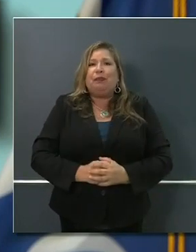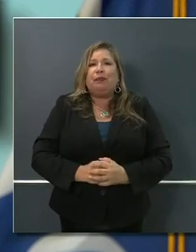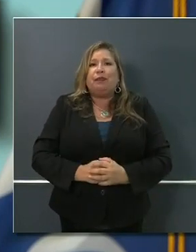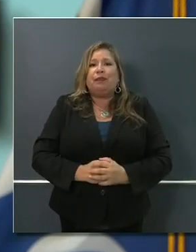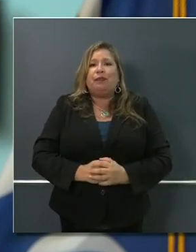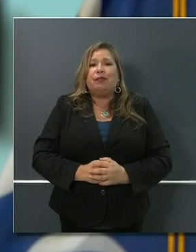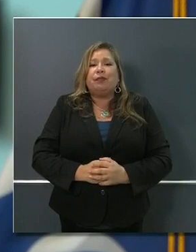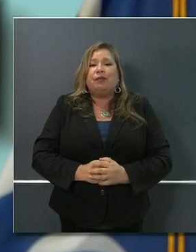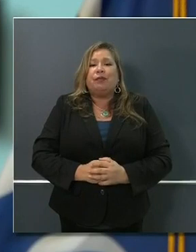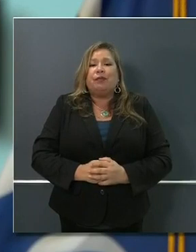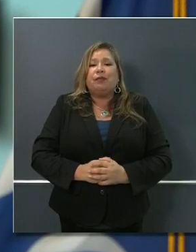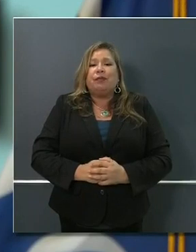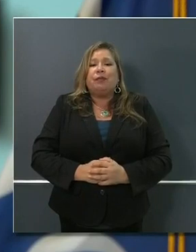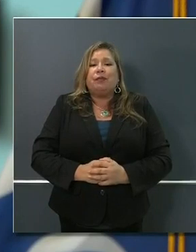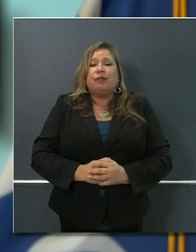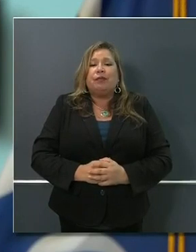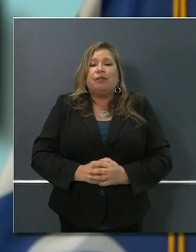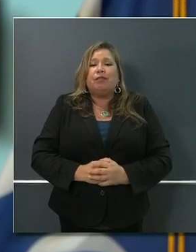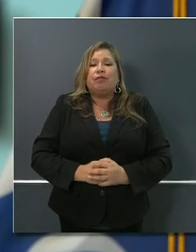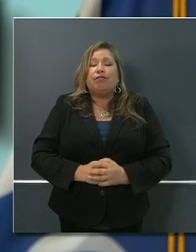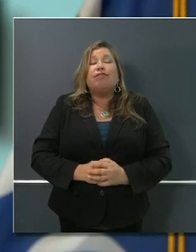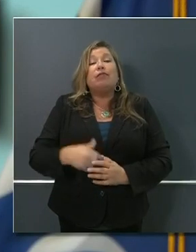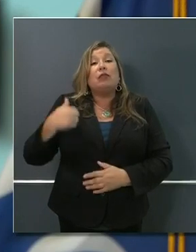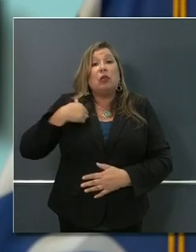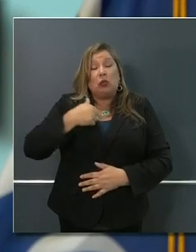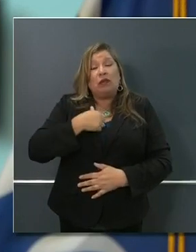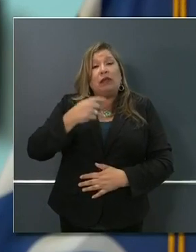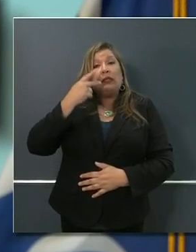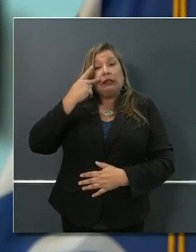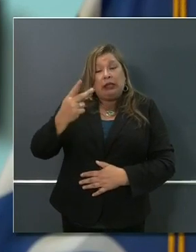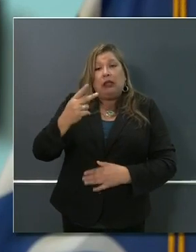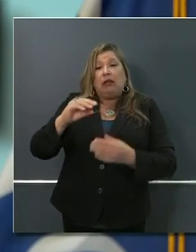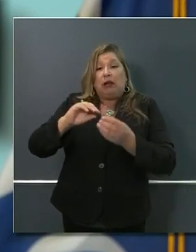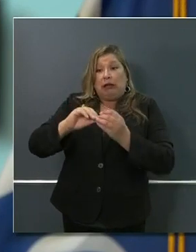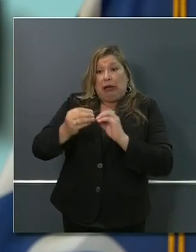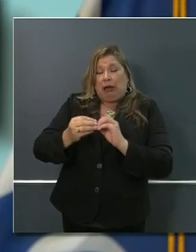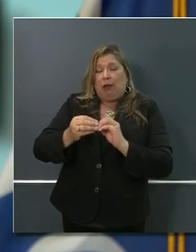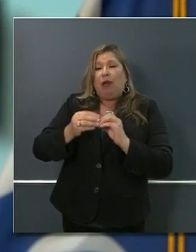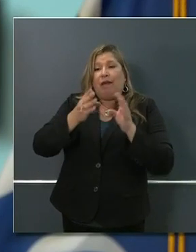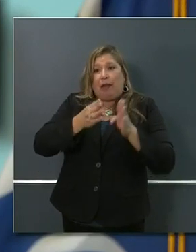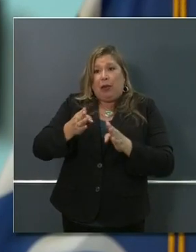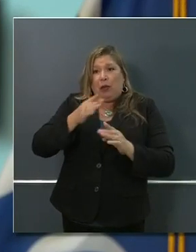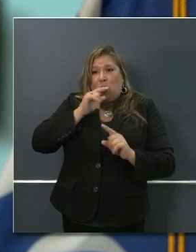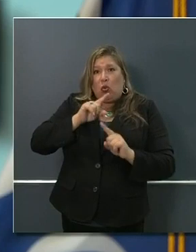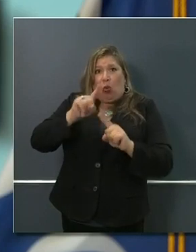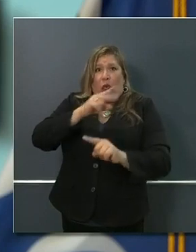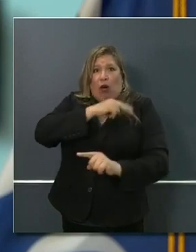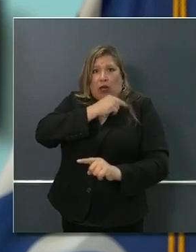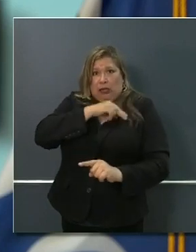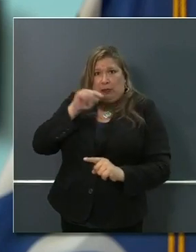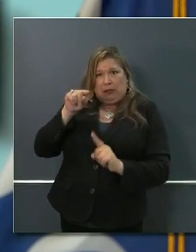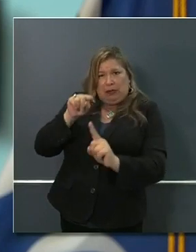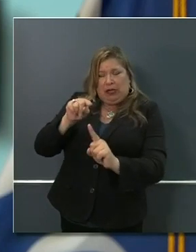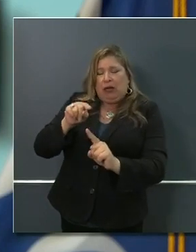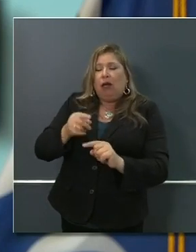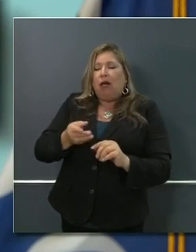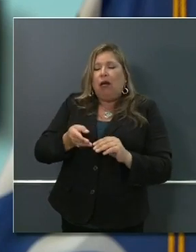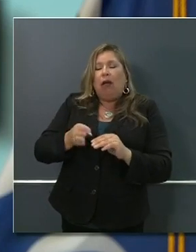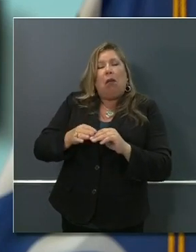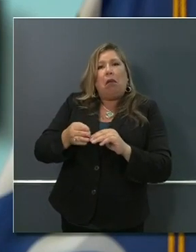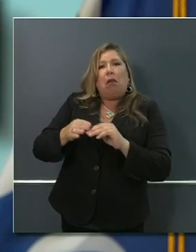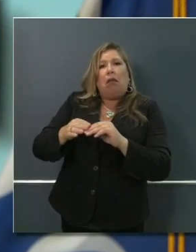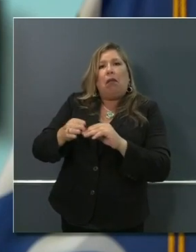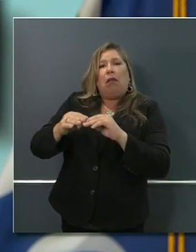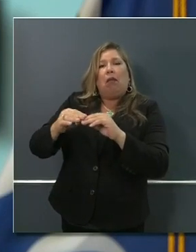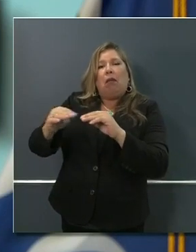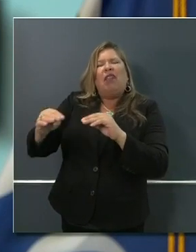patients flatten and become relatively stable in the state, I mentioned yesterday that it went up